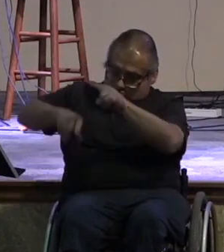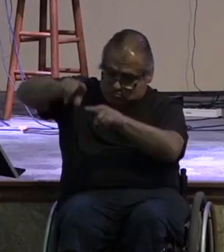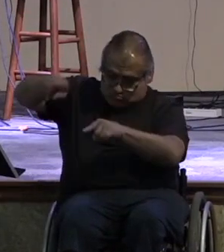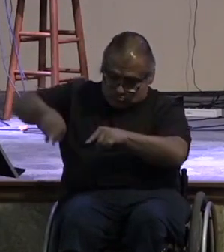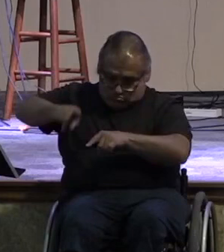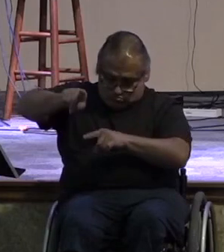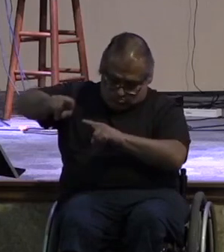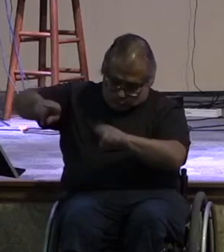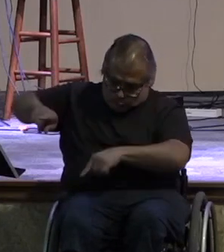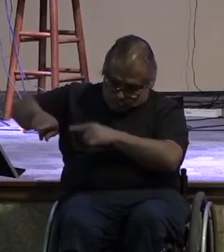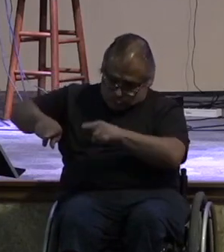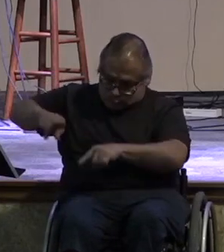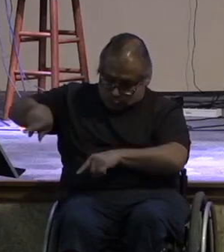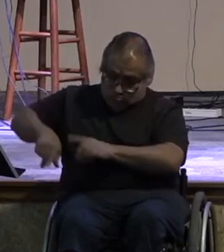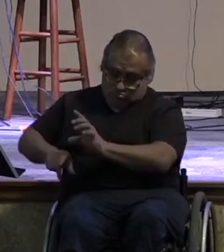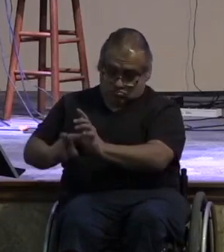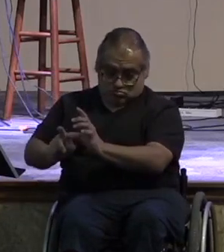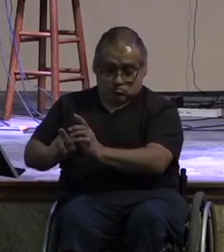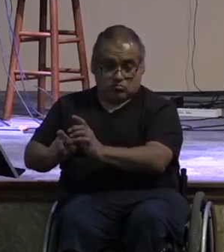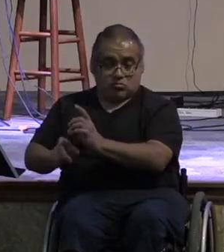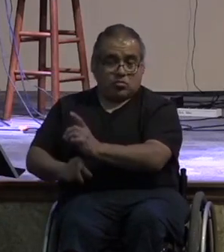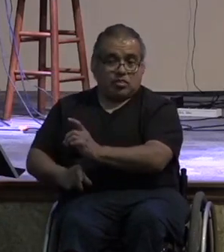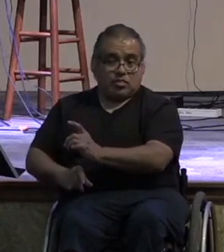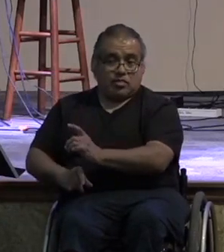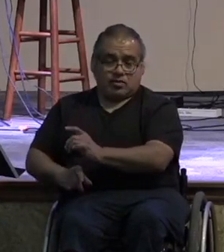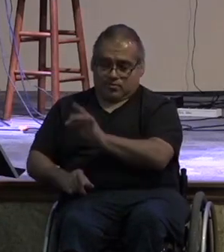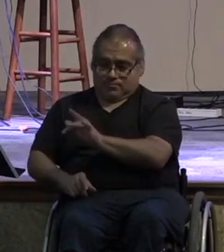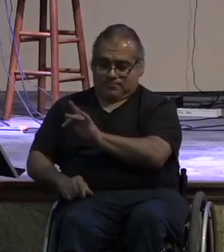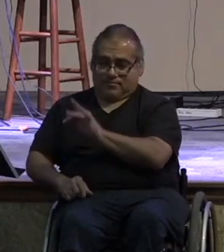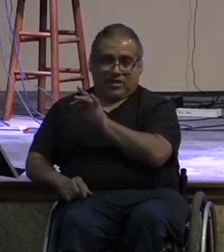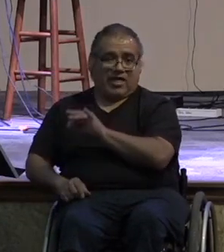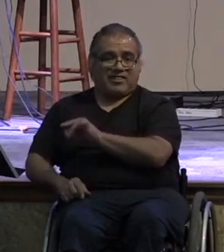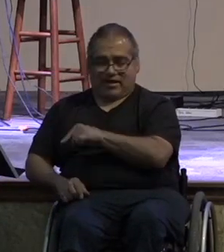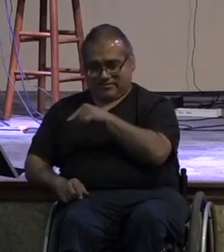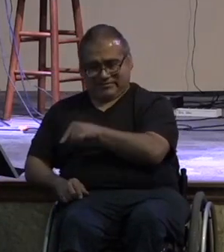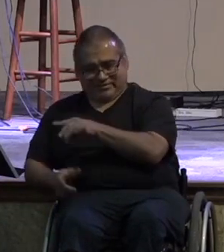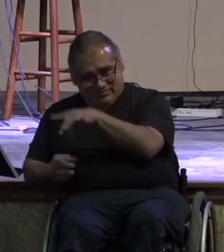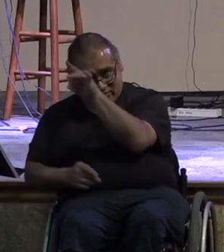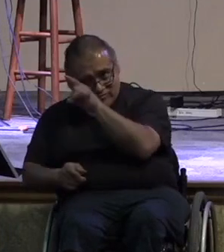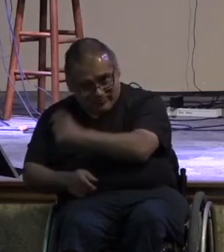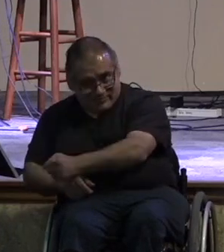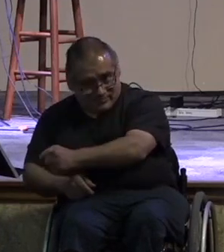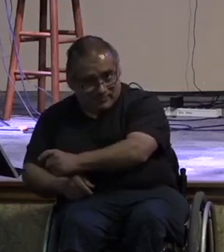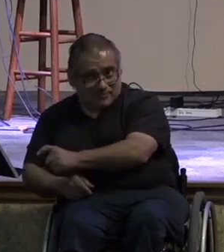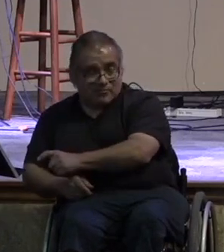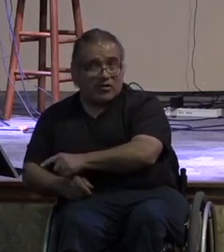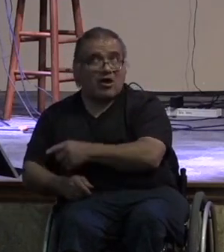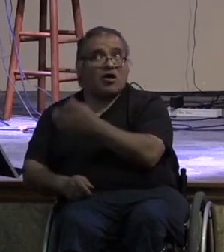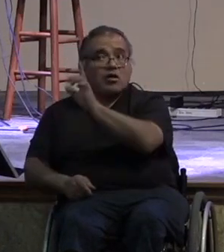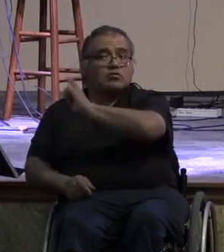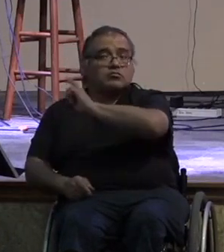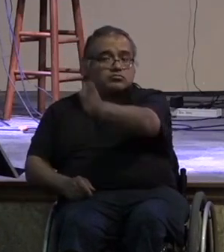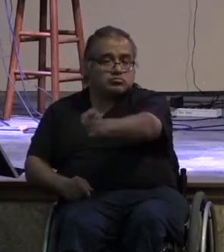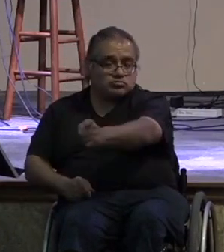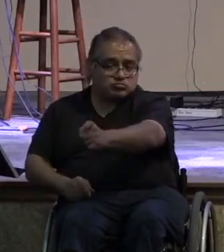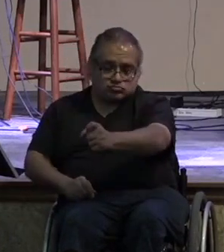little middle part is that's the sweet spot of your ministry that's where you should be devoting your service to right because that's what god has equipped